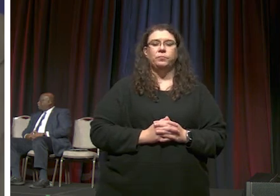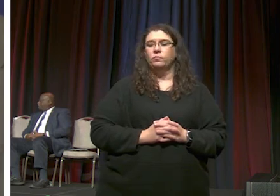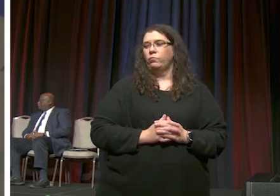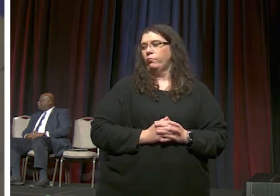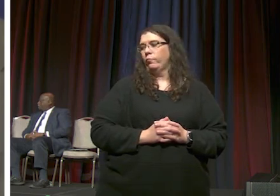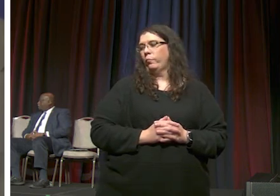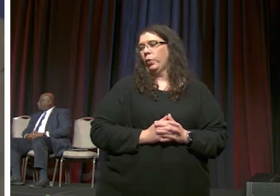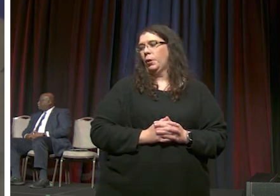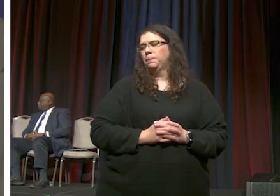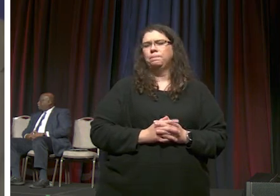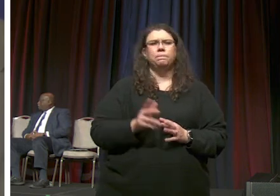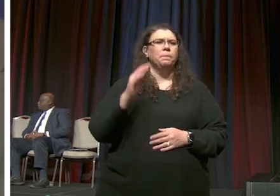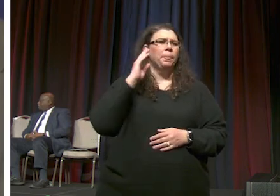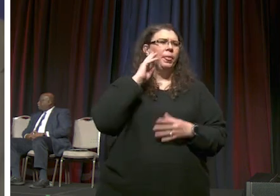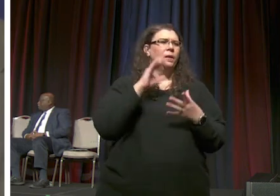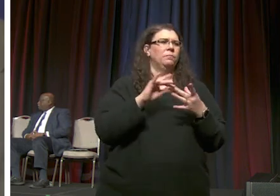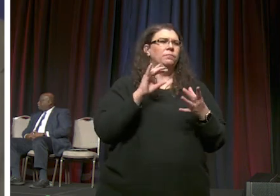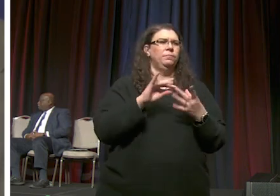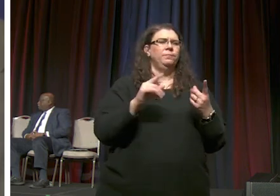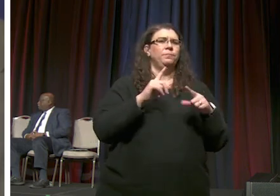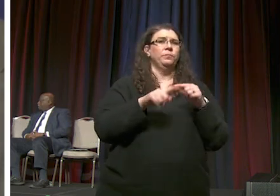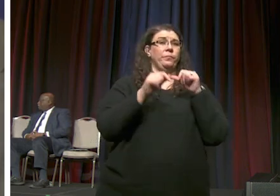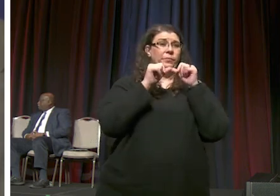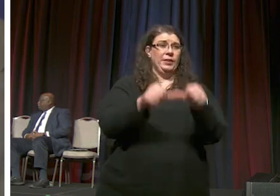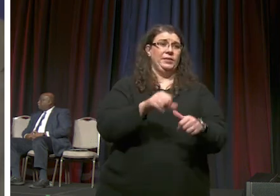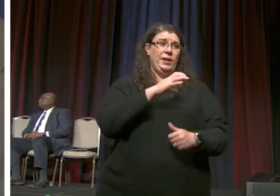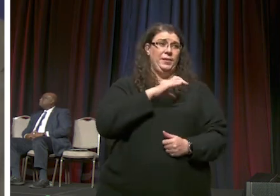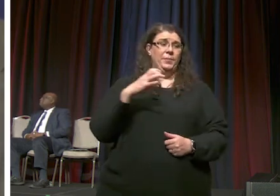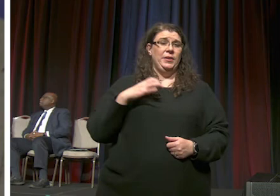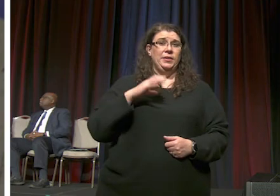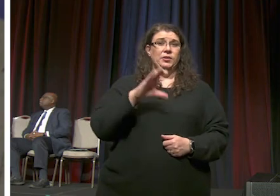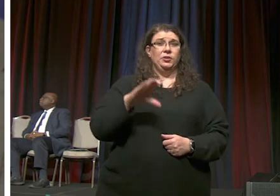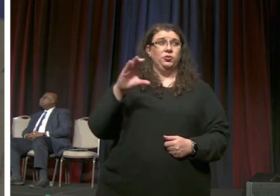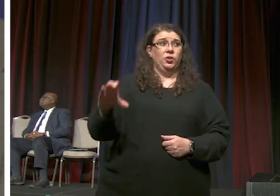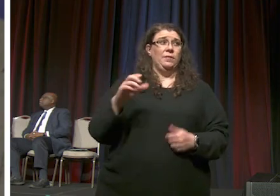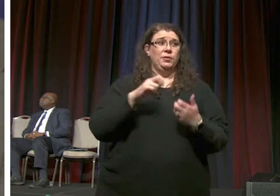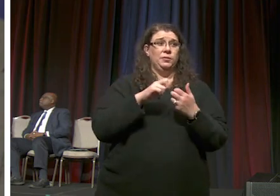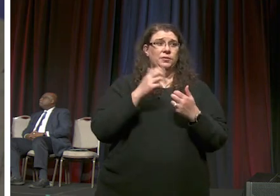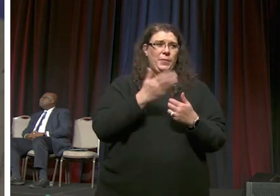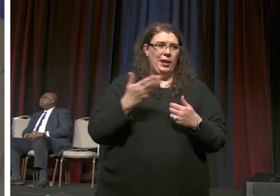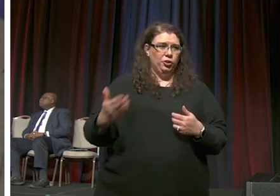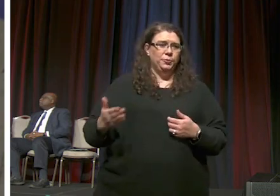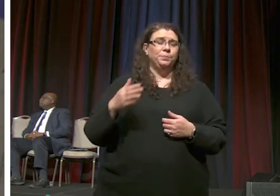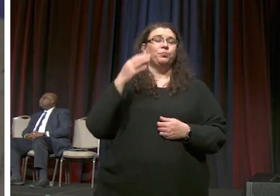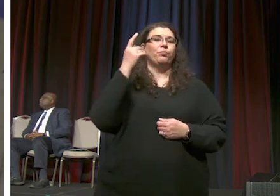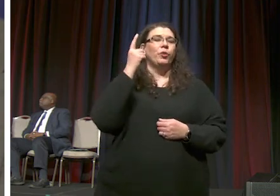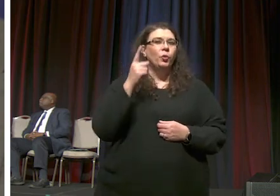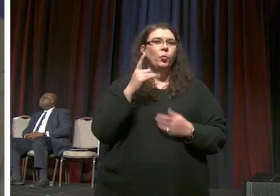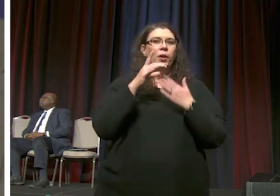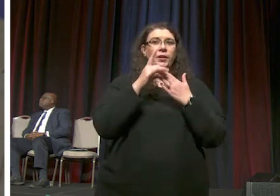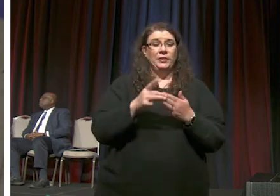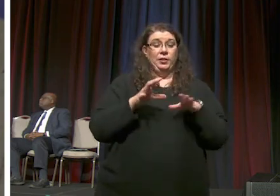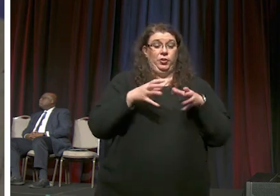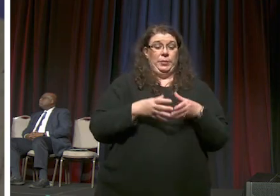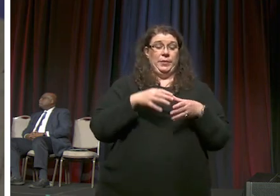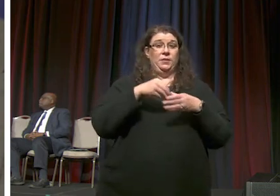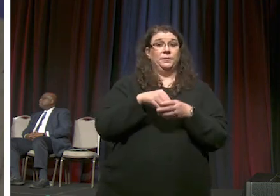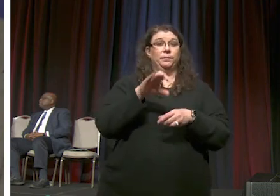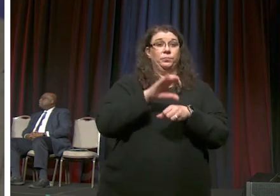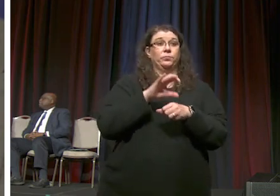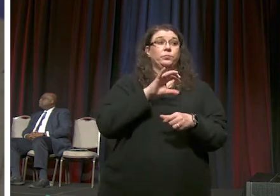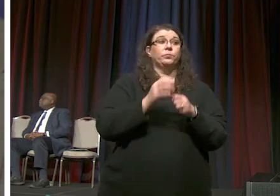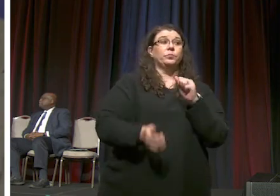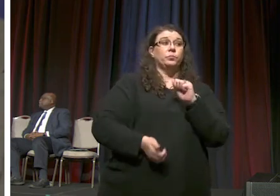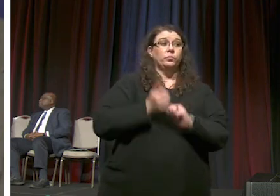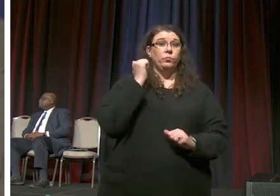nobody mentioned this i don't think but the standing committee on central conference matters is the one leadership body in the church where the majority of